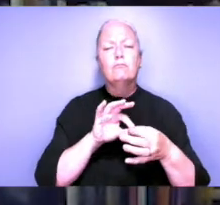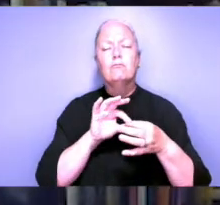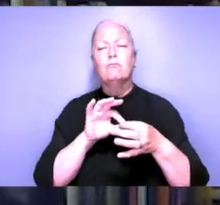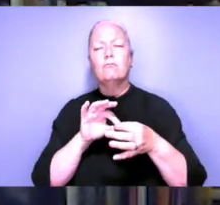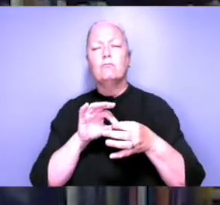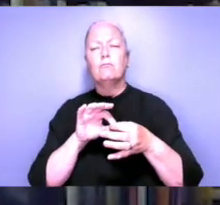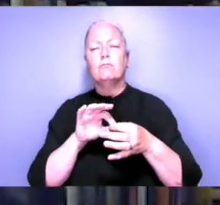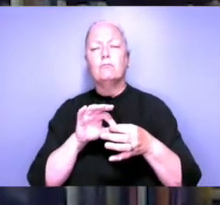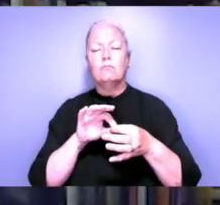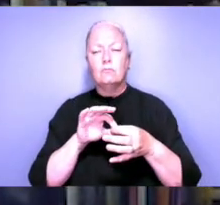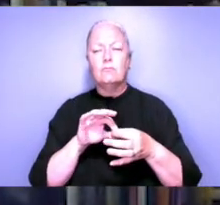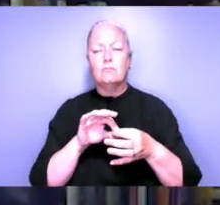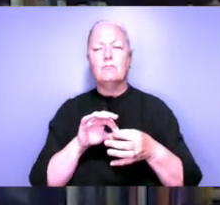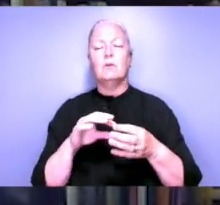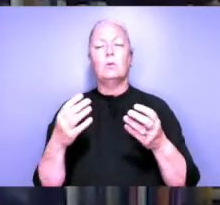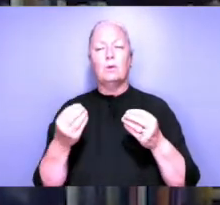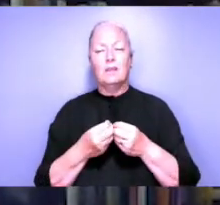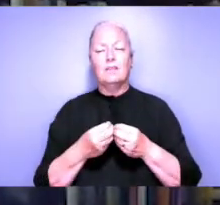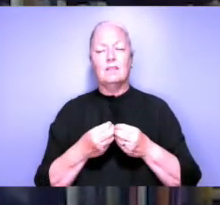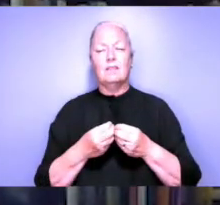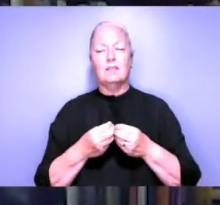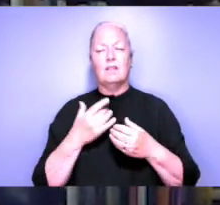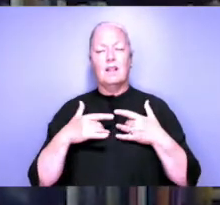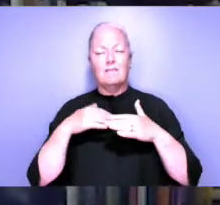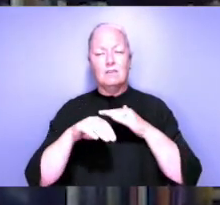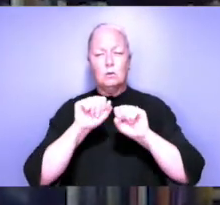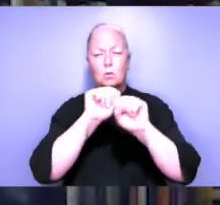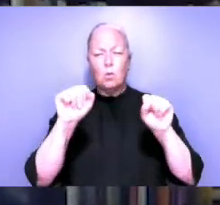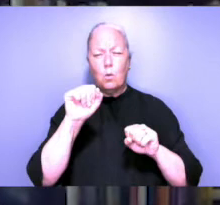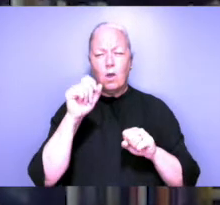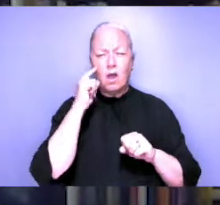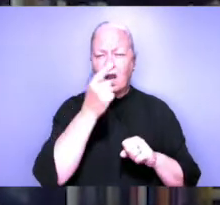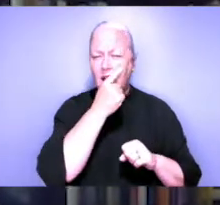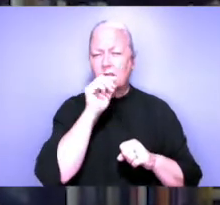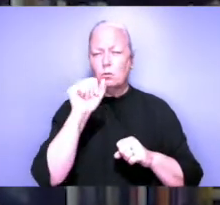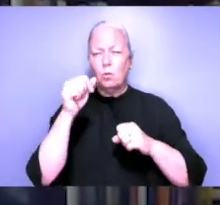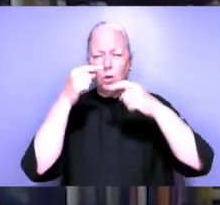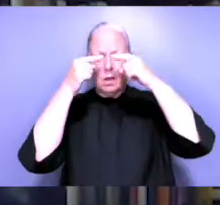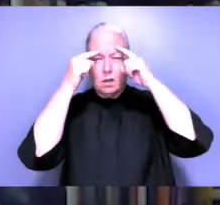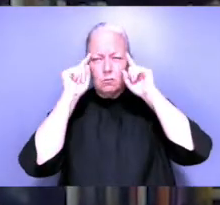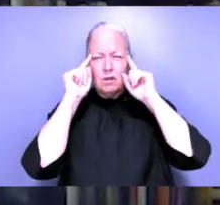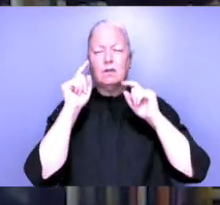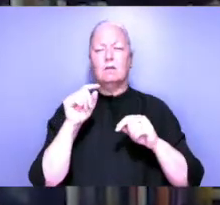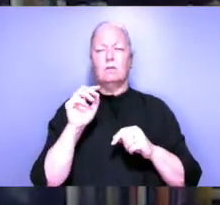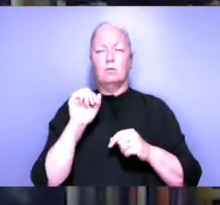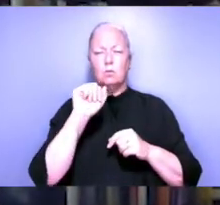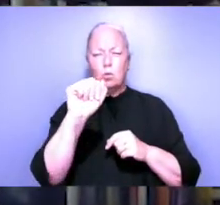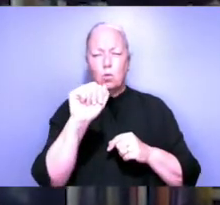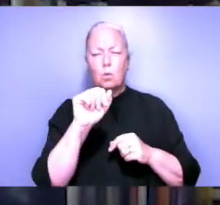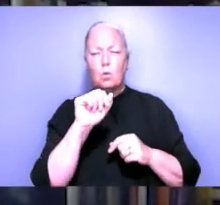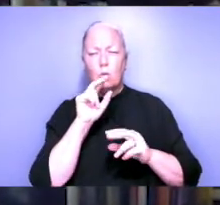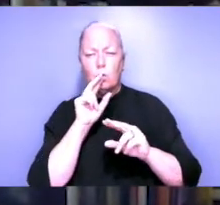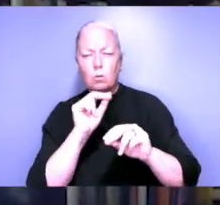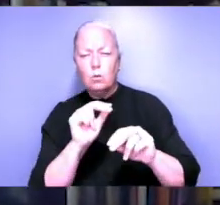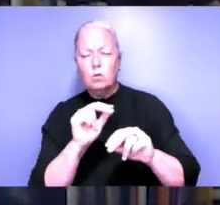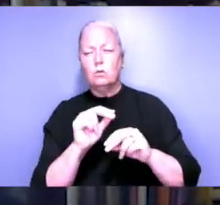life in your eyes, in your eyebrows, in your words, in